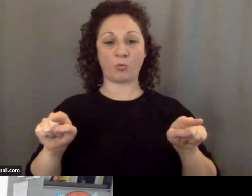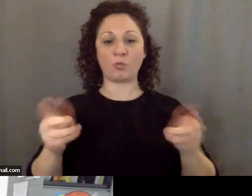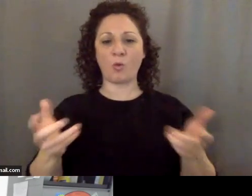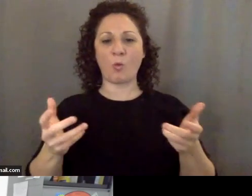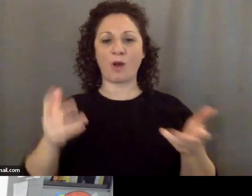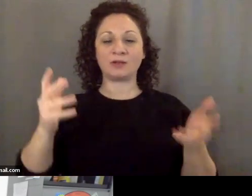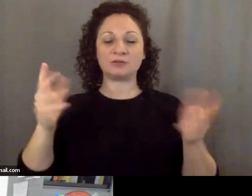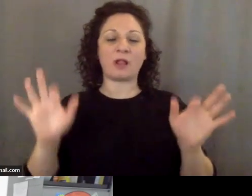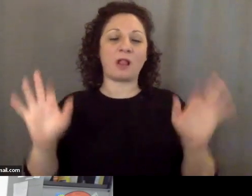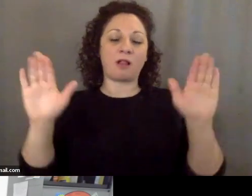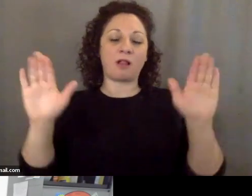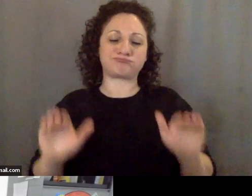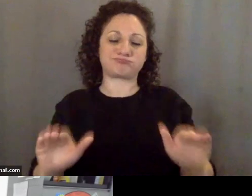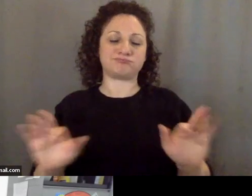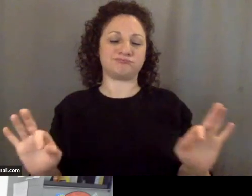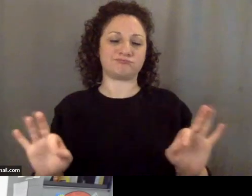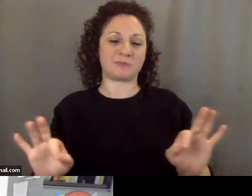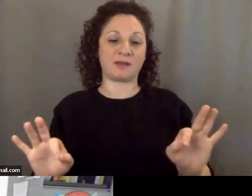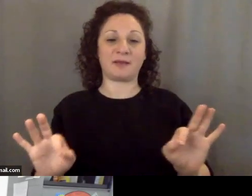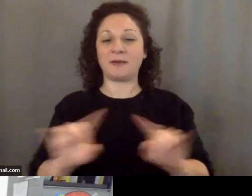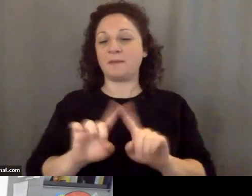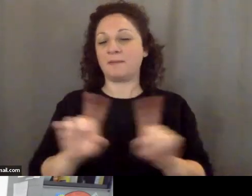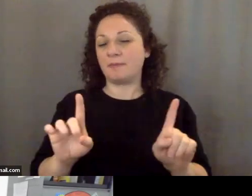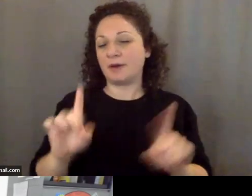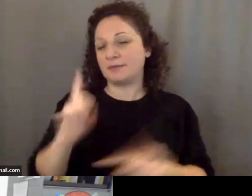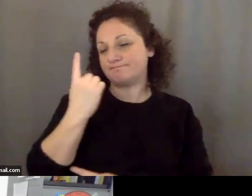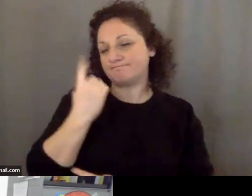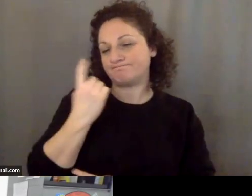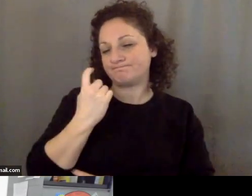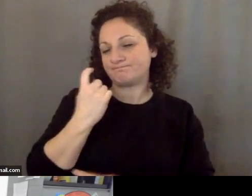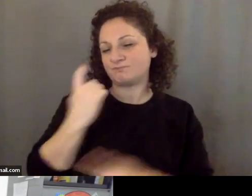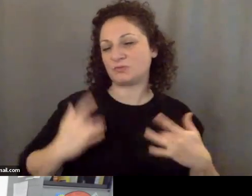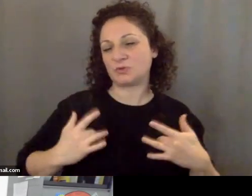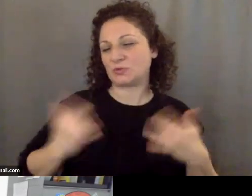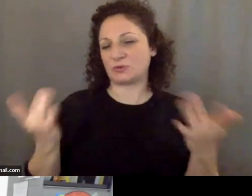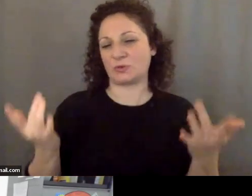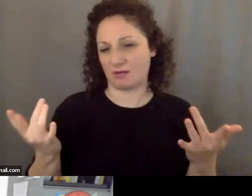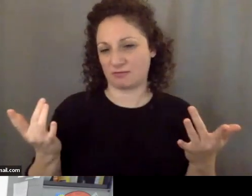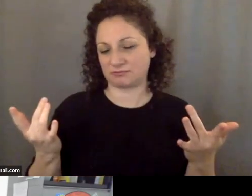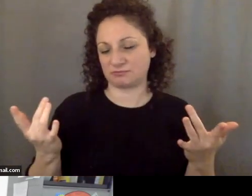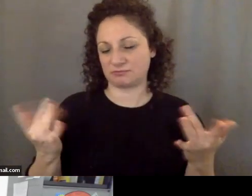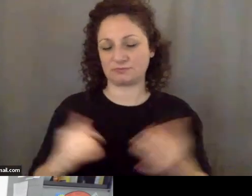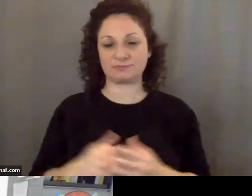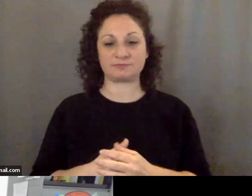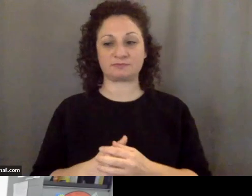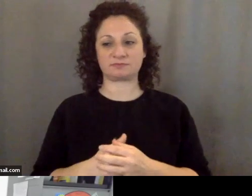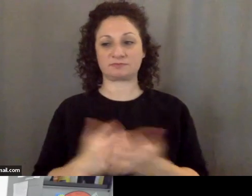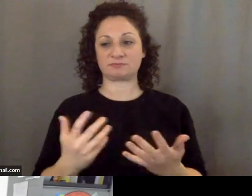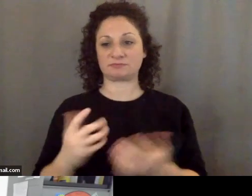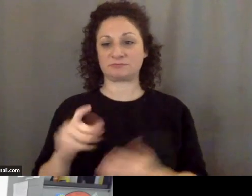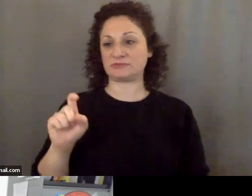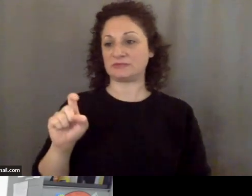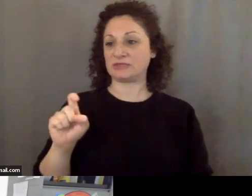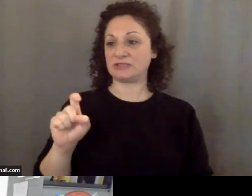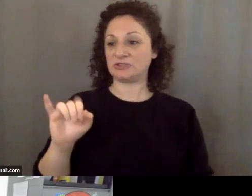nonetheless, you can't help speculating on what the Dickens is going on here. Did Xi Jinping order